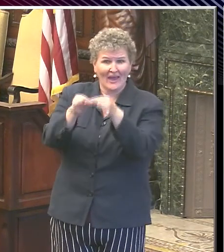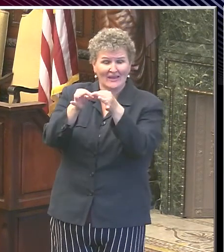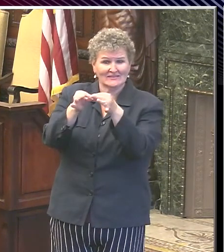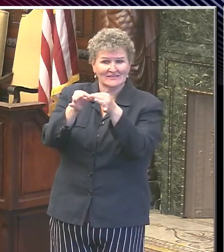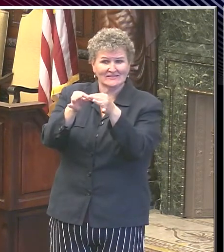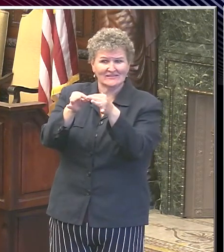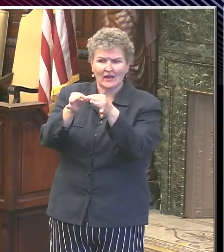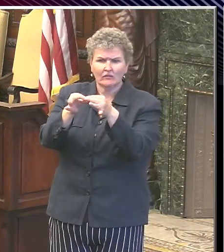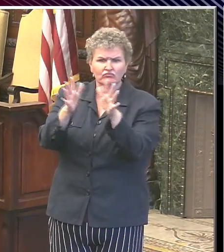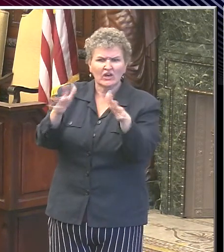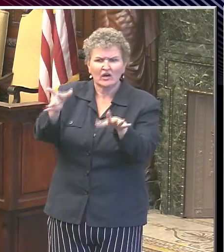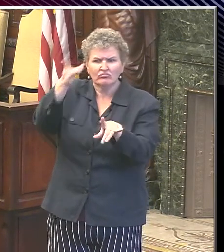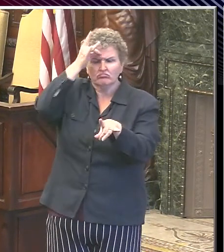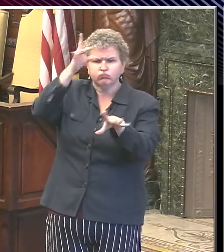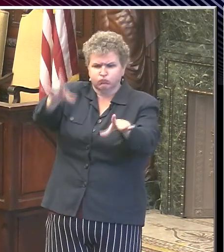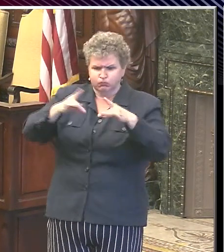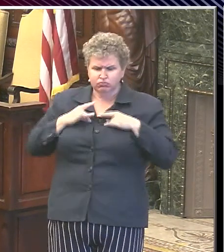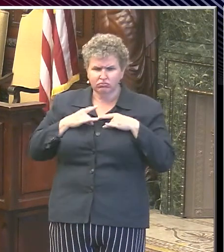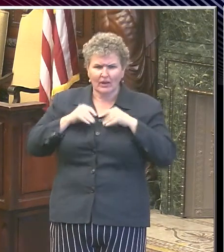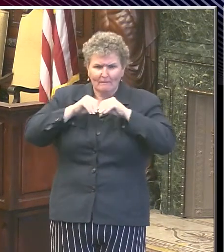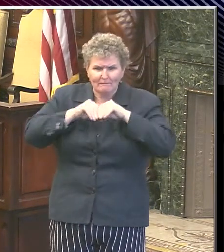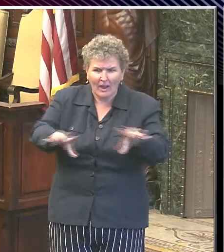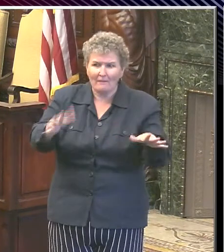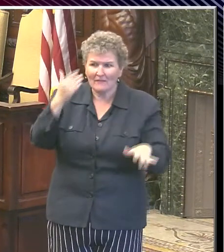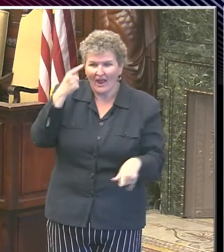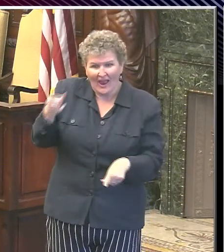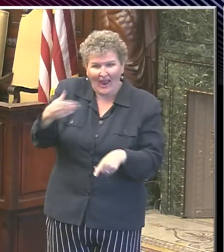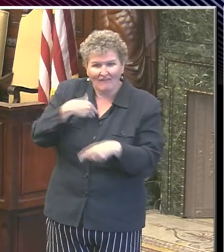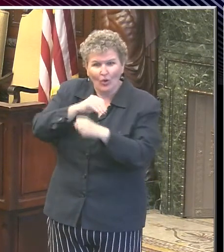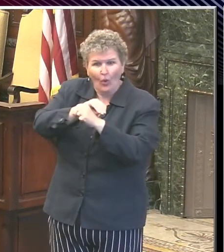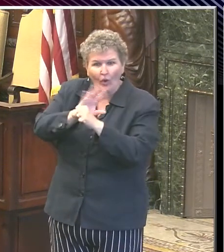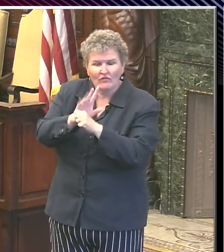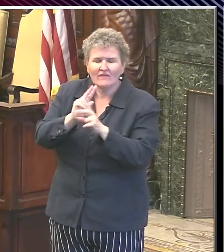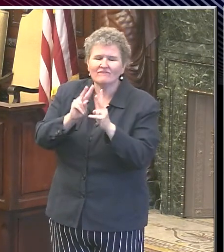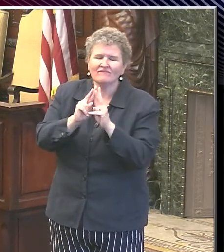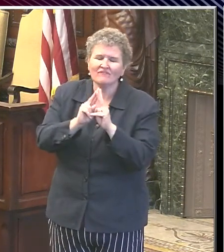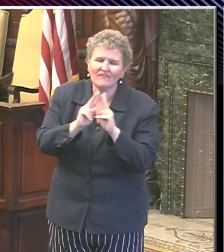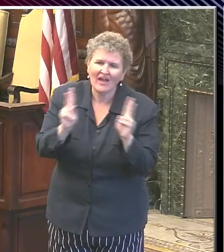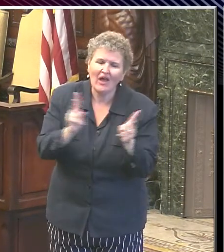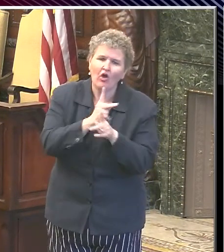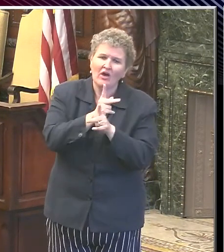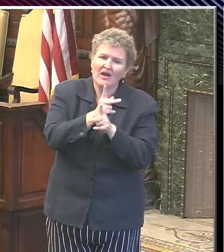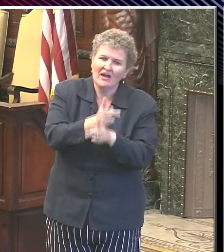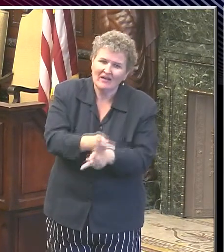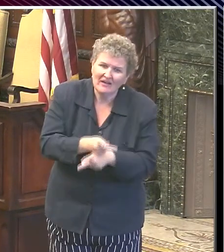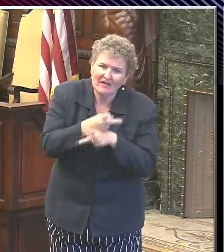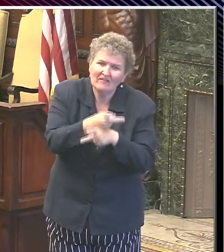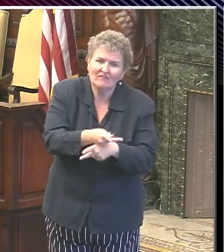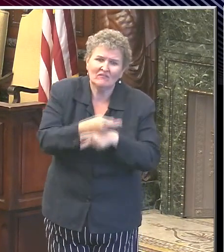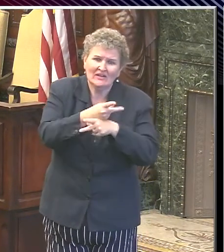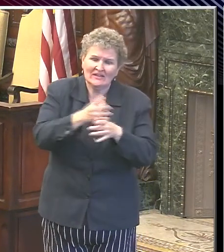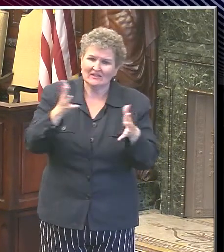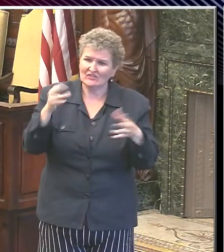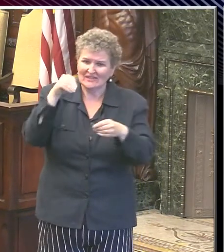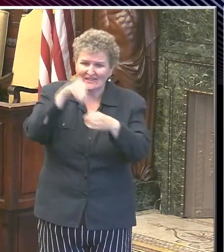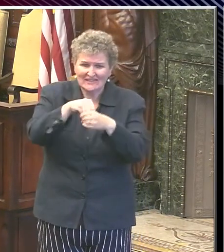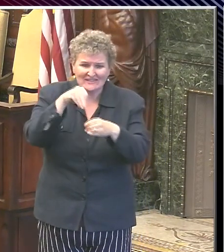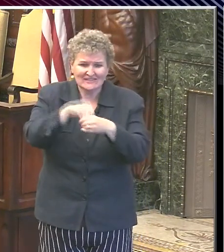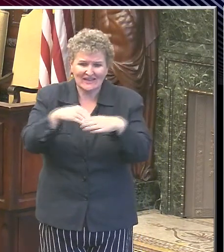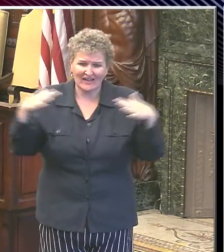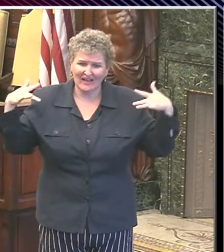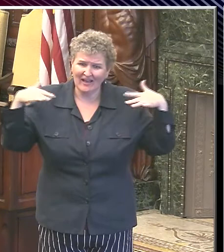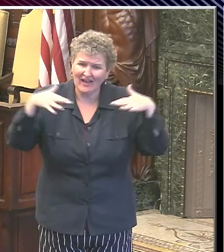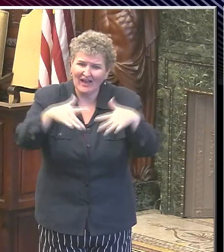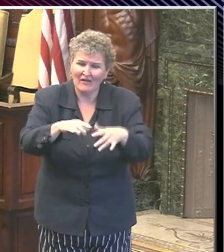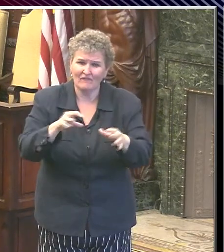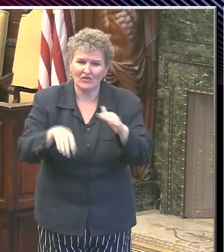situation which we are recommending people be careful about. Our current restrictions are no indoor gatherings, more than 25 people. But even with 25 people,